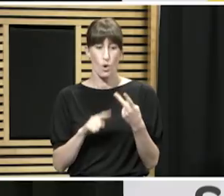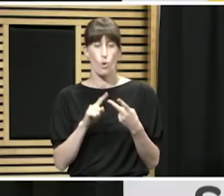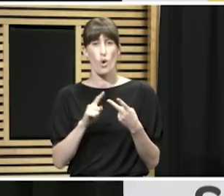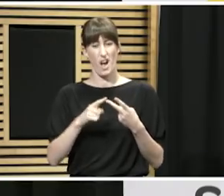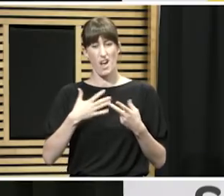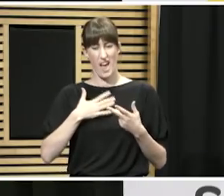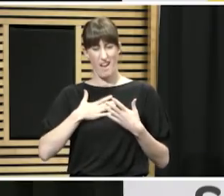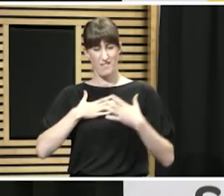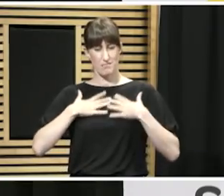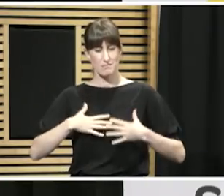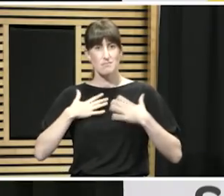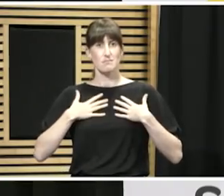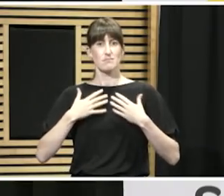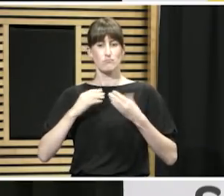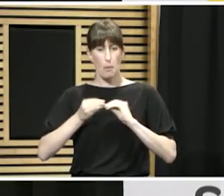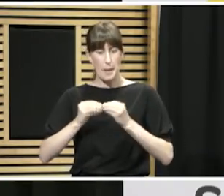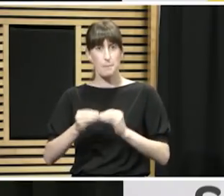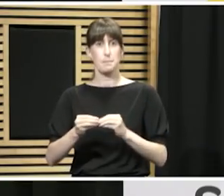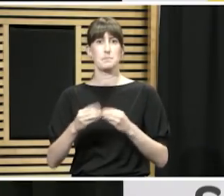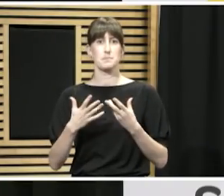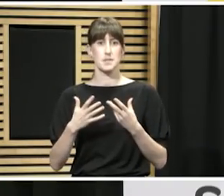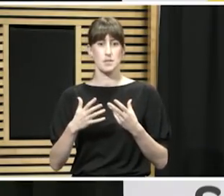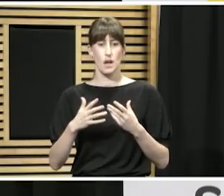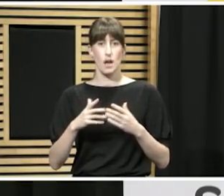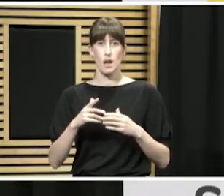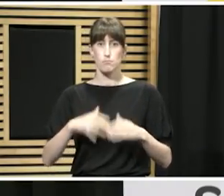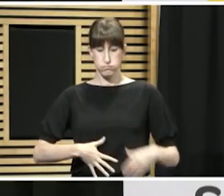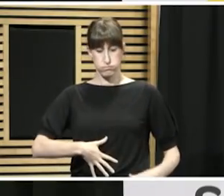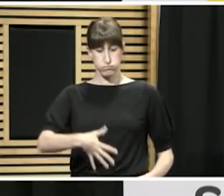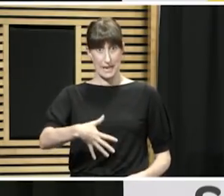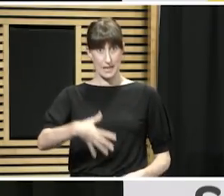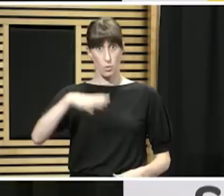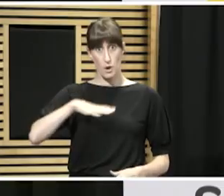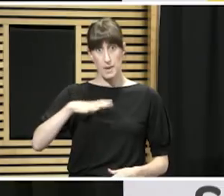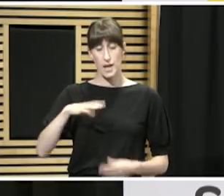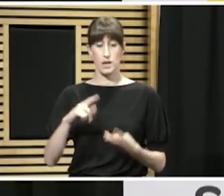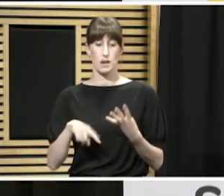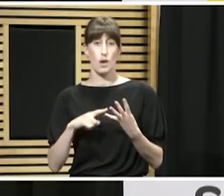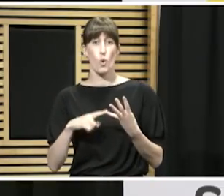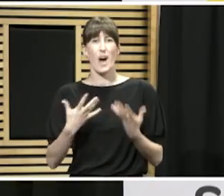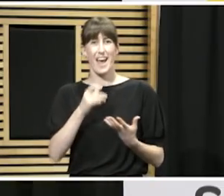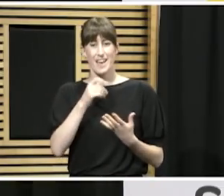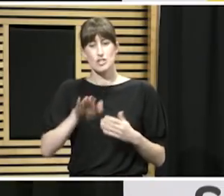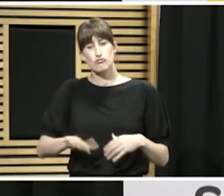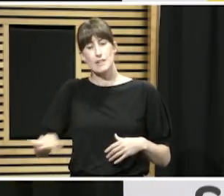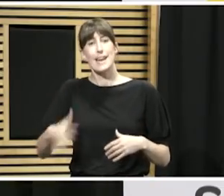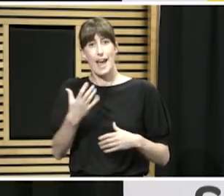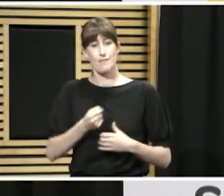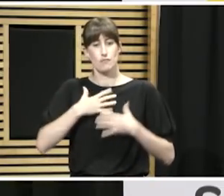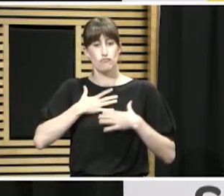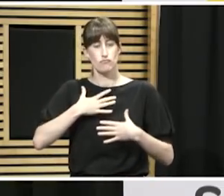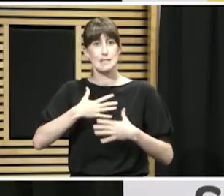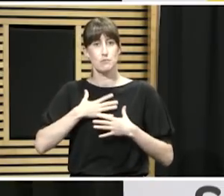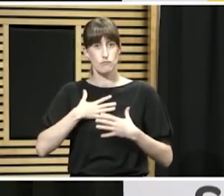pregnant women and children with a history of a respiratory illness, as well as our frontline health and other frontline workers.